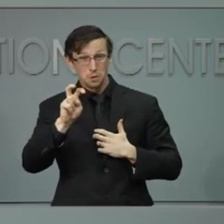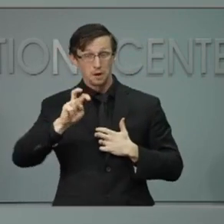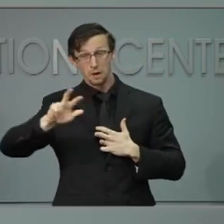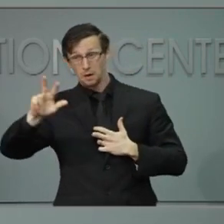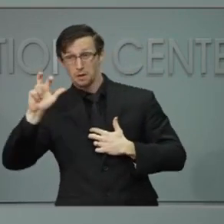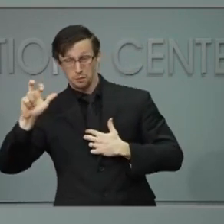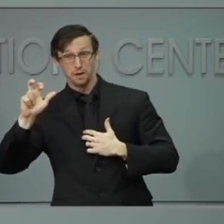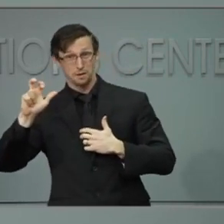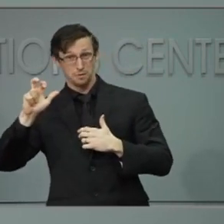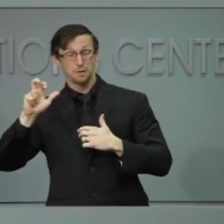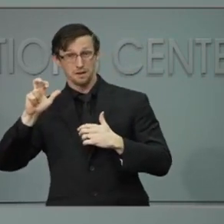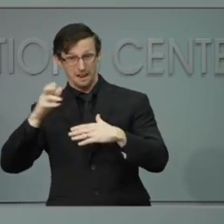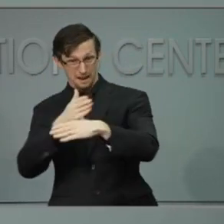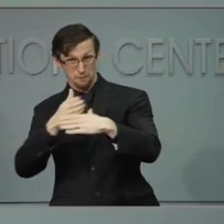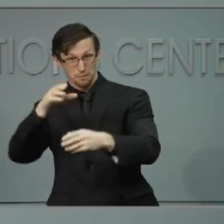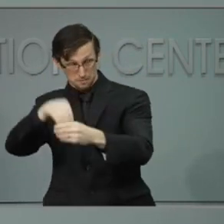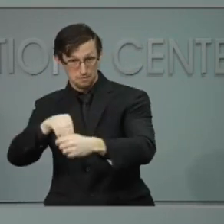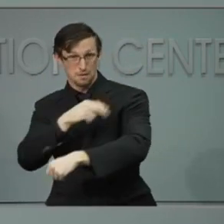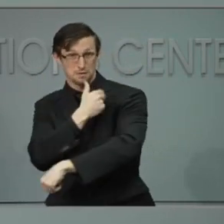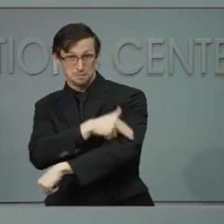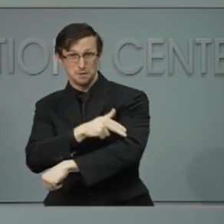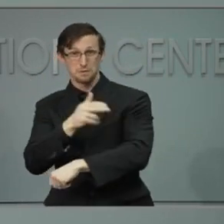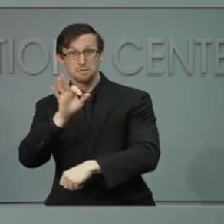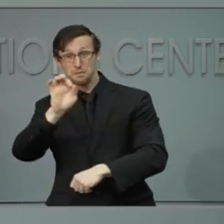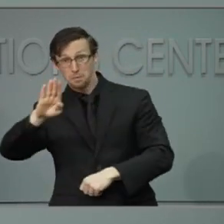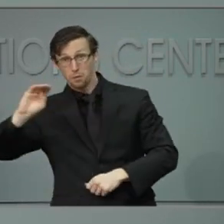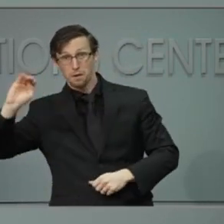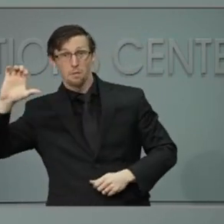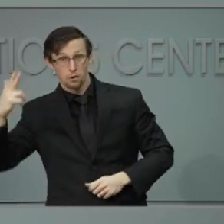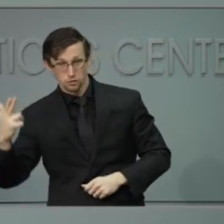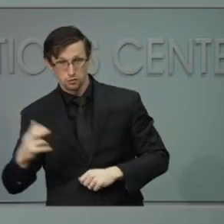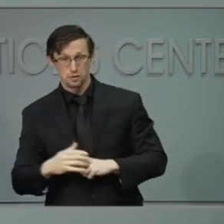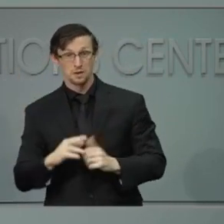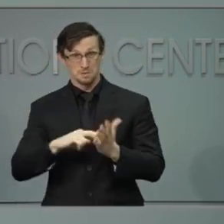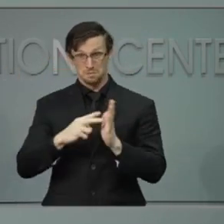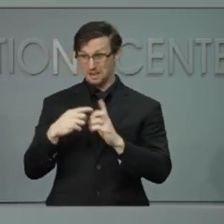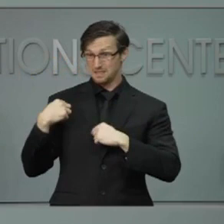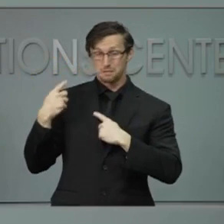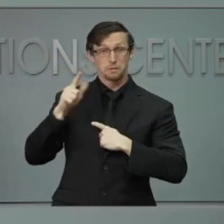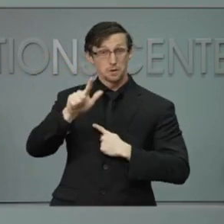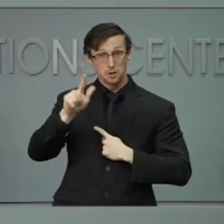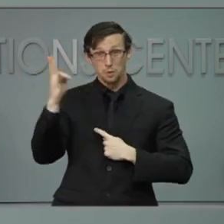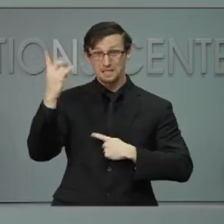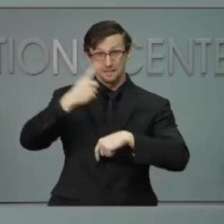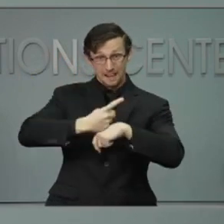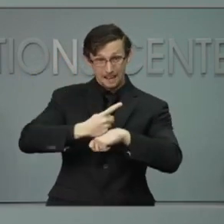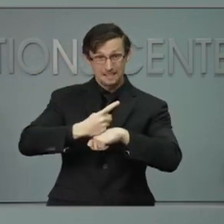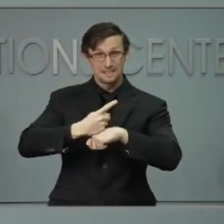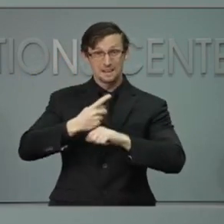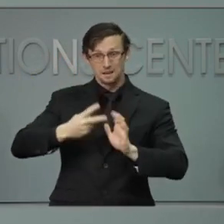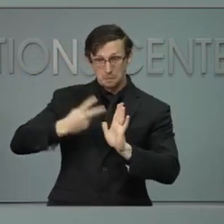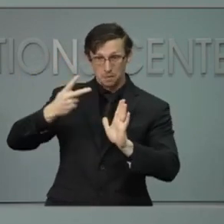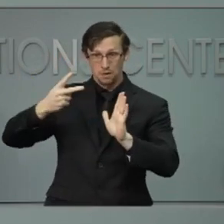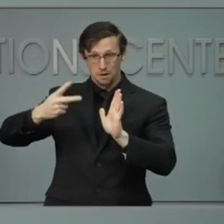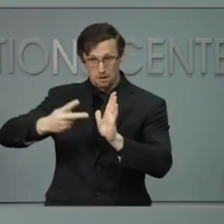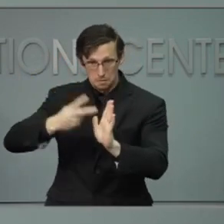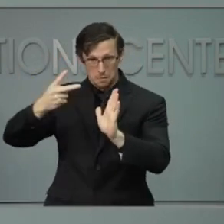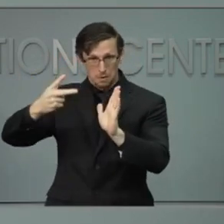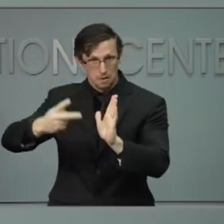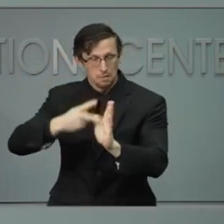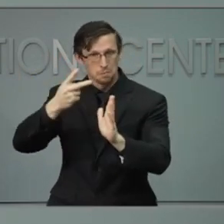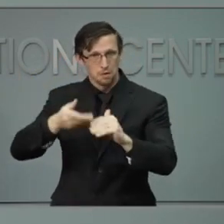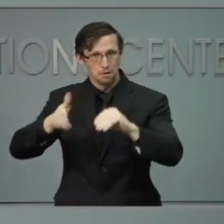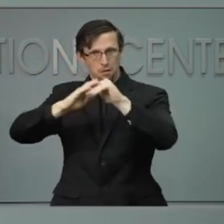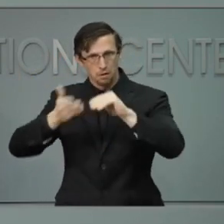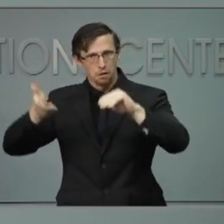February or March. Our numbers are doubling every 27 days. According to Cone Health, 230